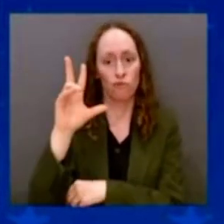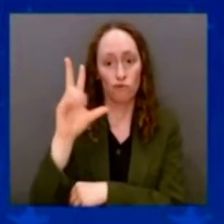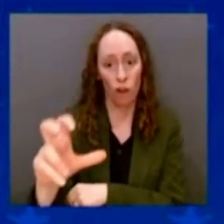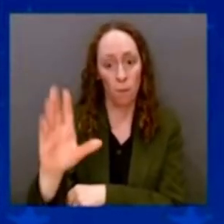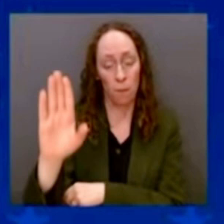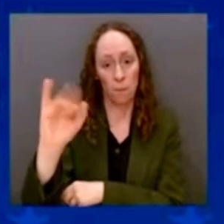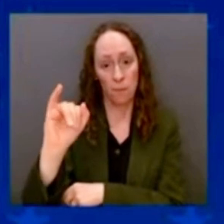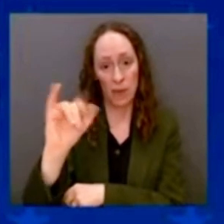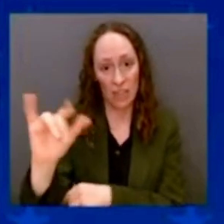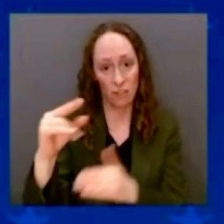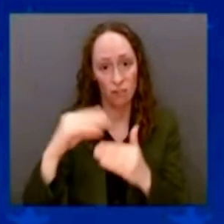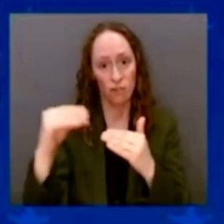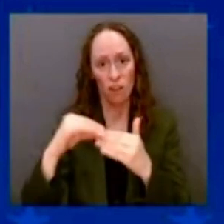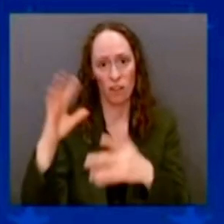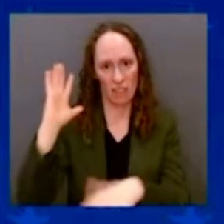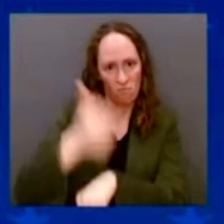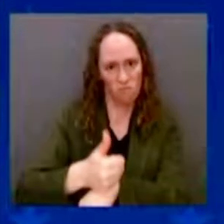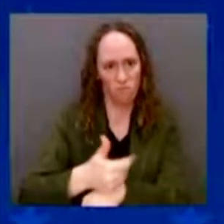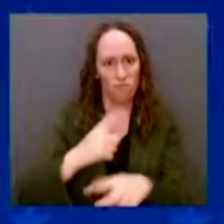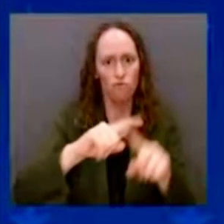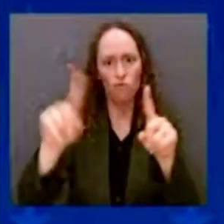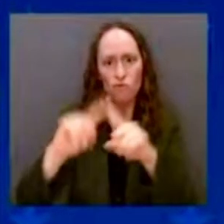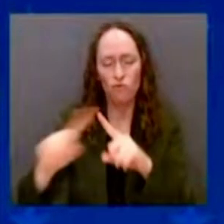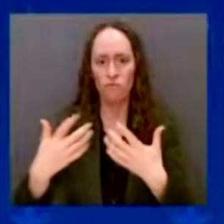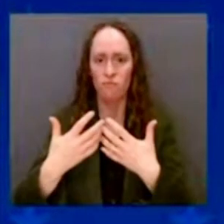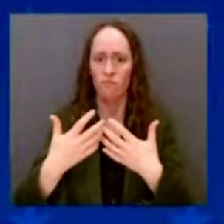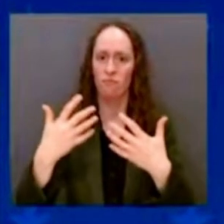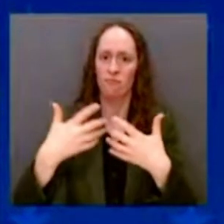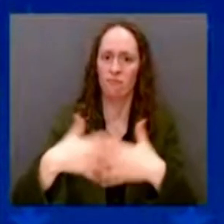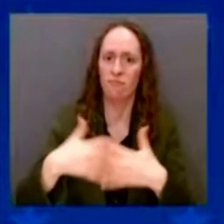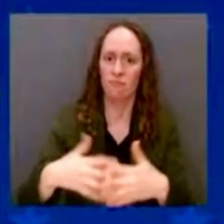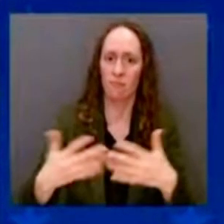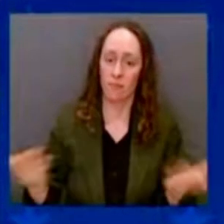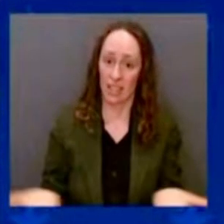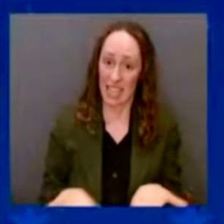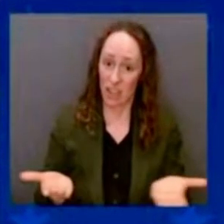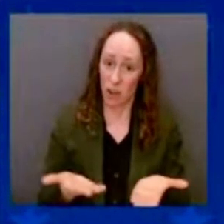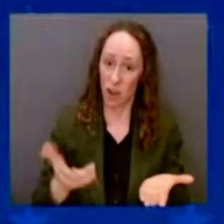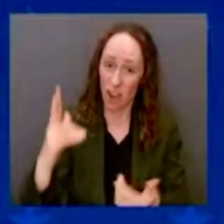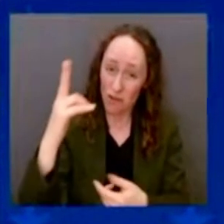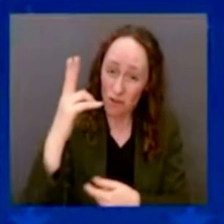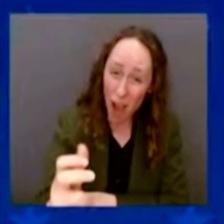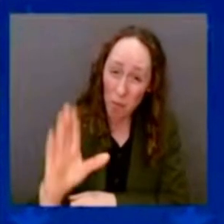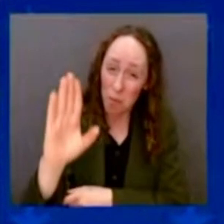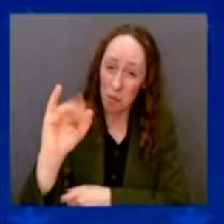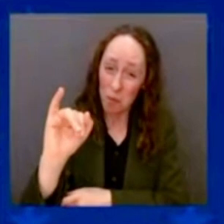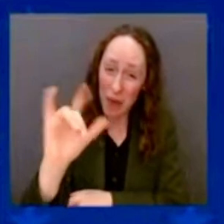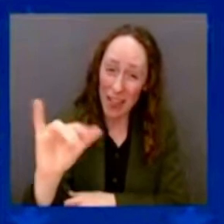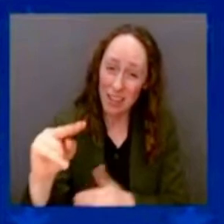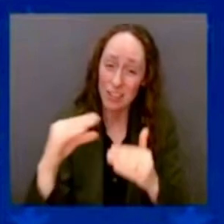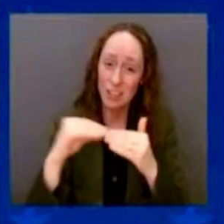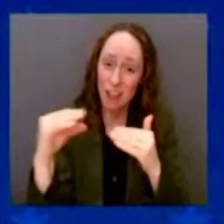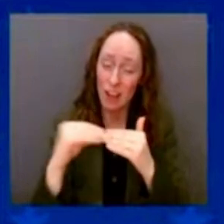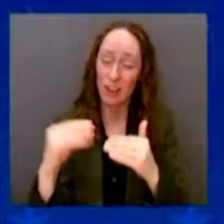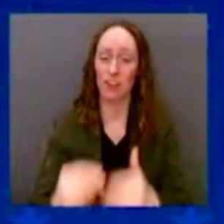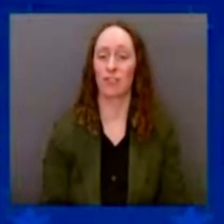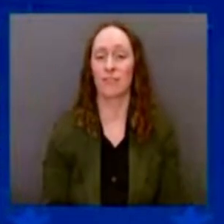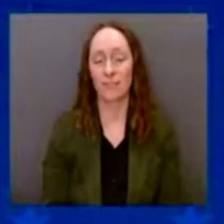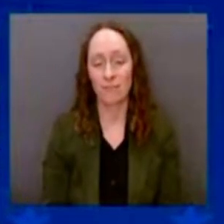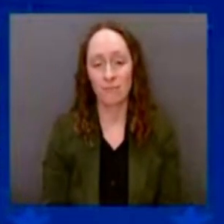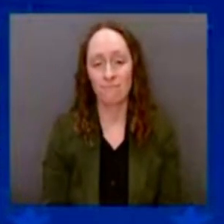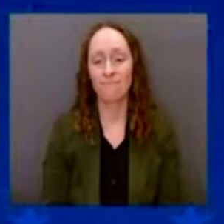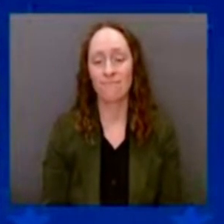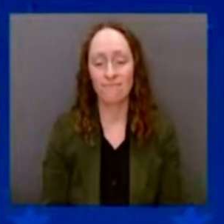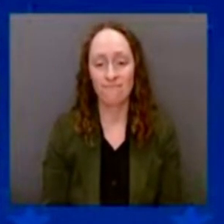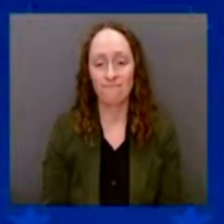America — $300 billion — from New York to